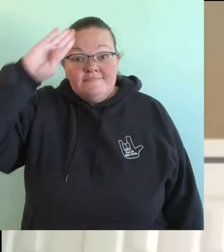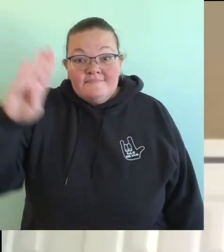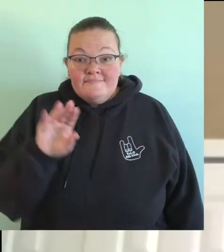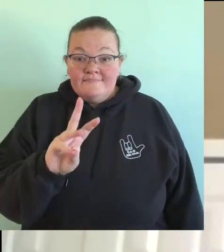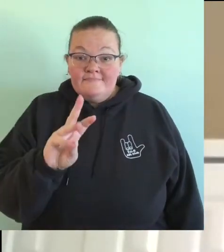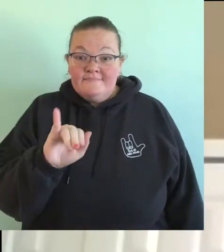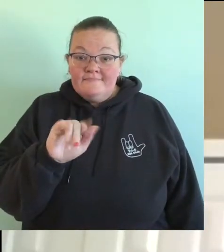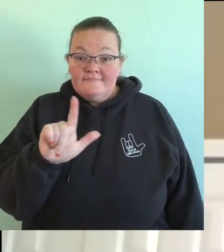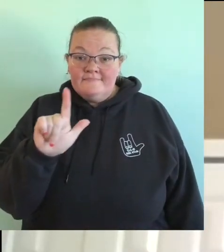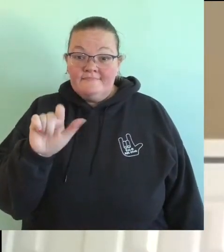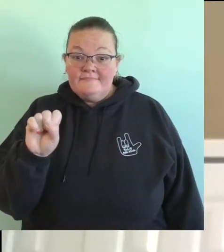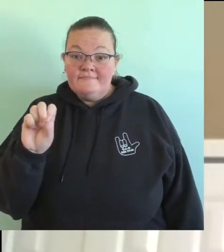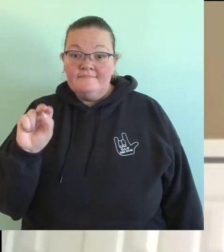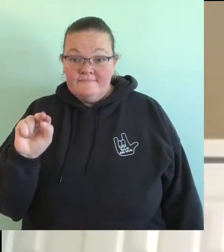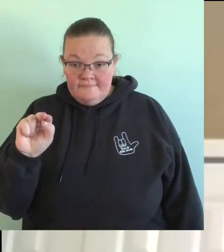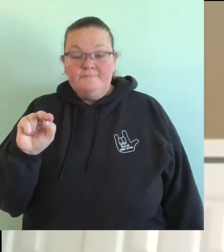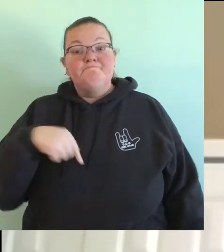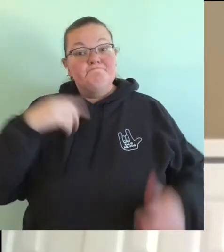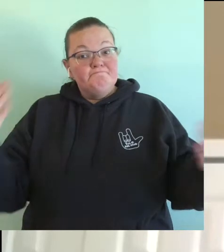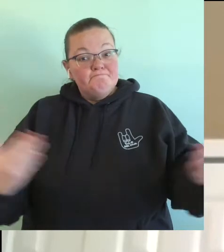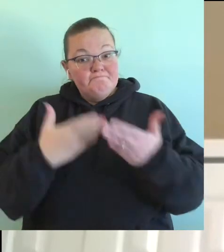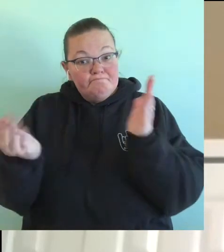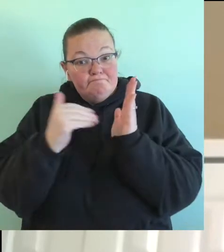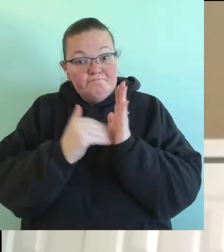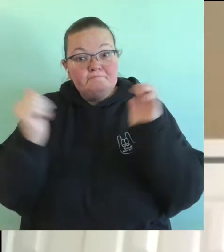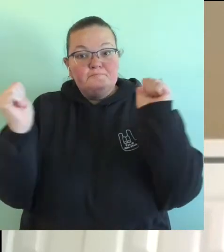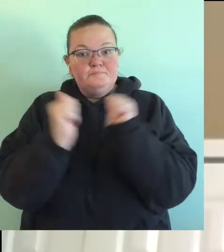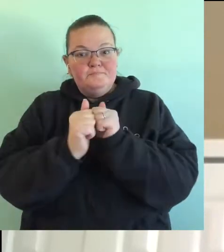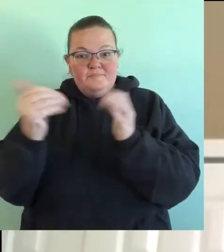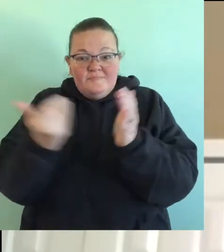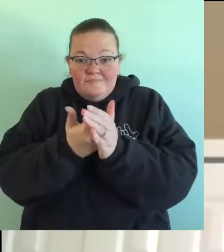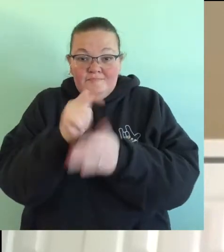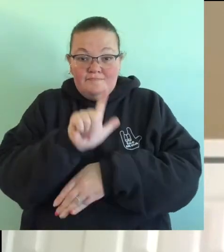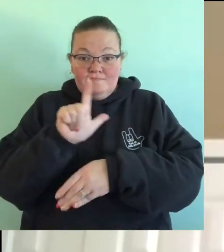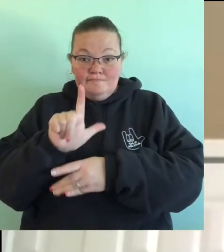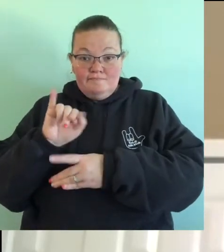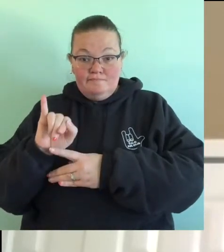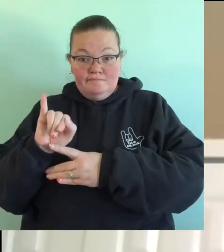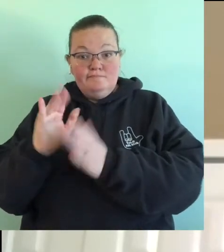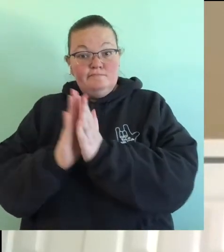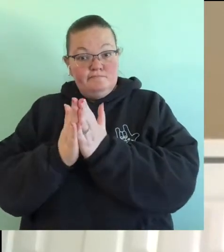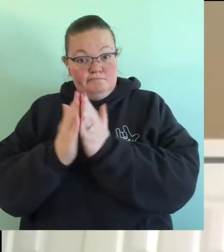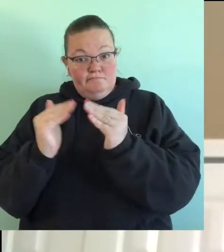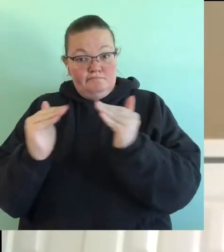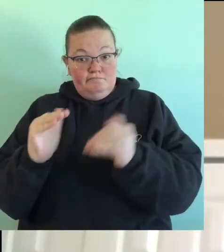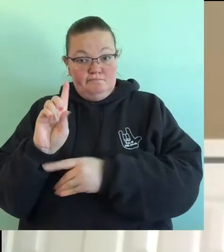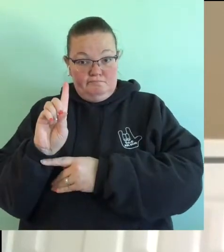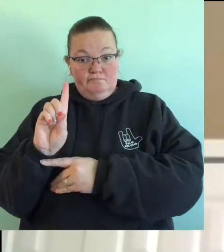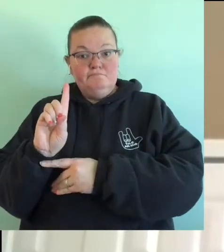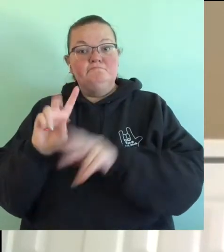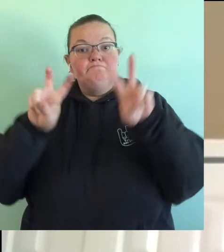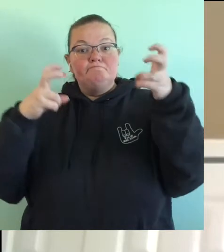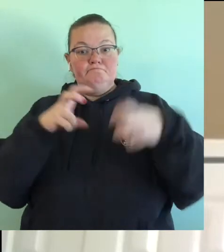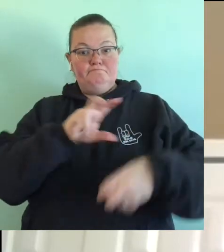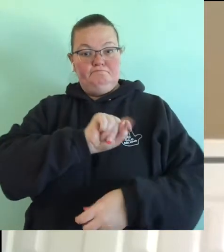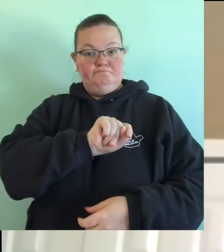Hey Wilson! I'm back with another LLI book and this time it's a level D book and the title of